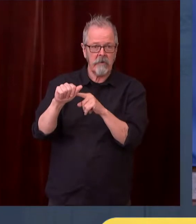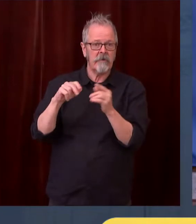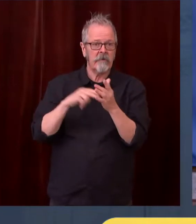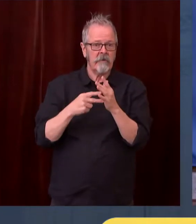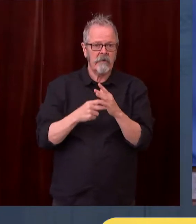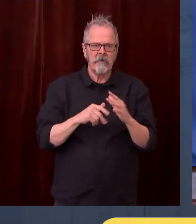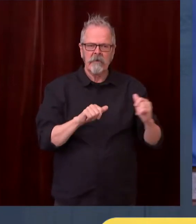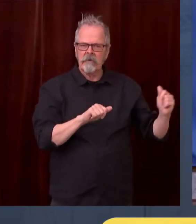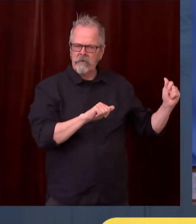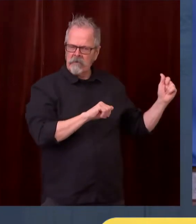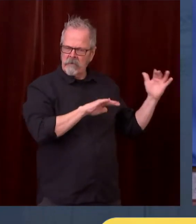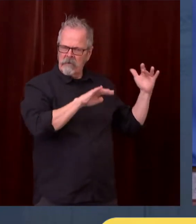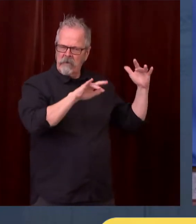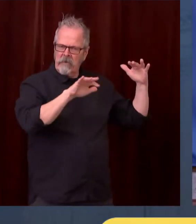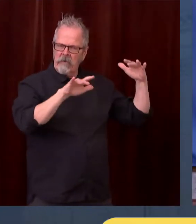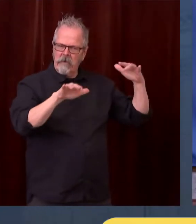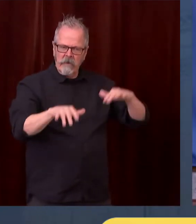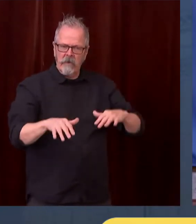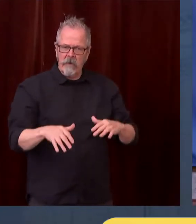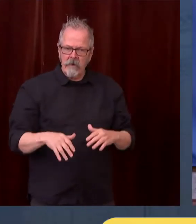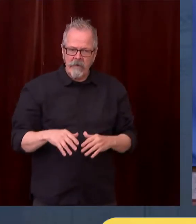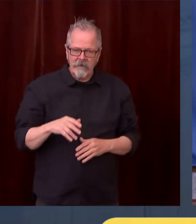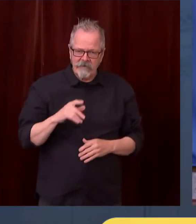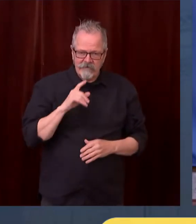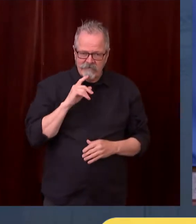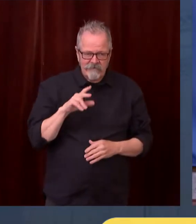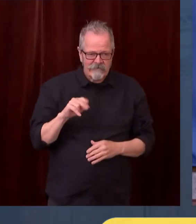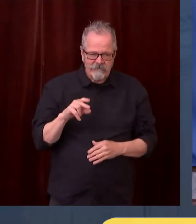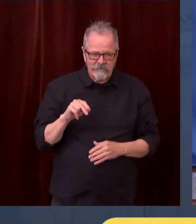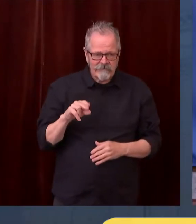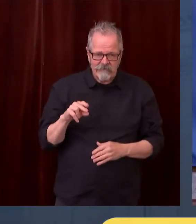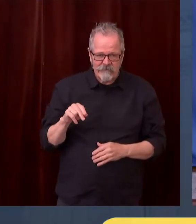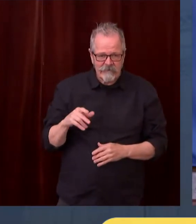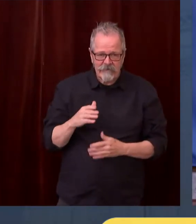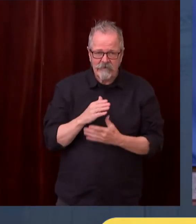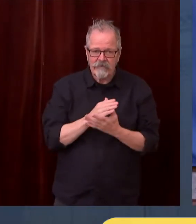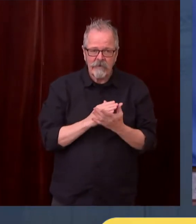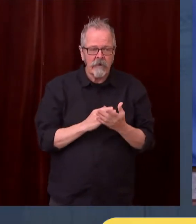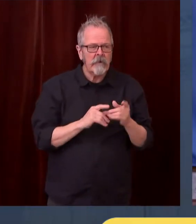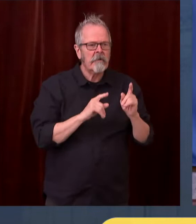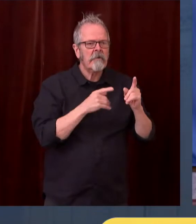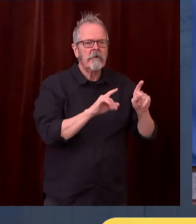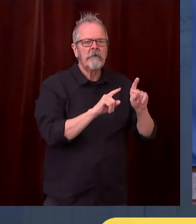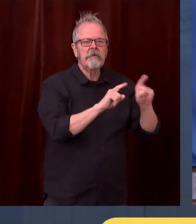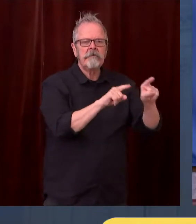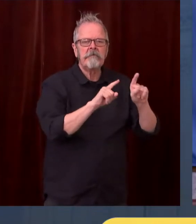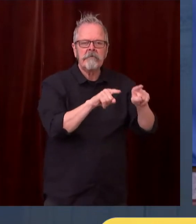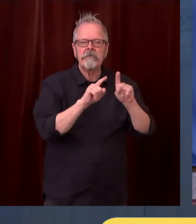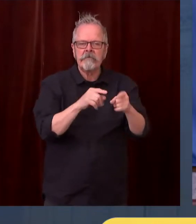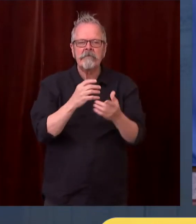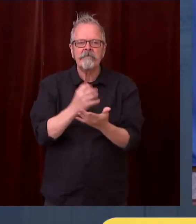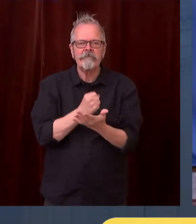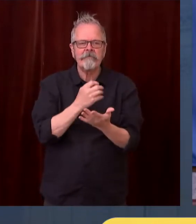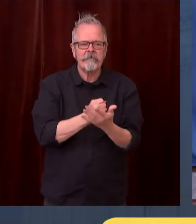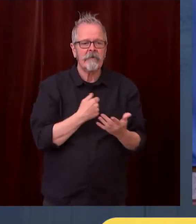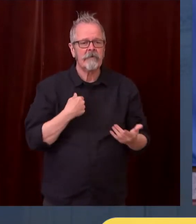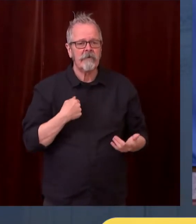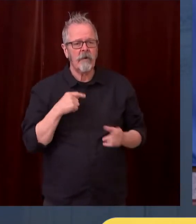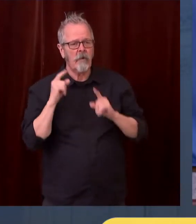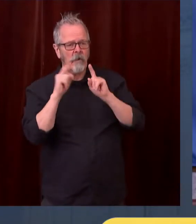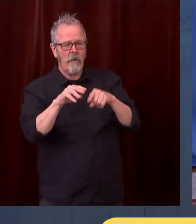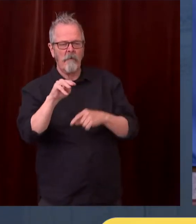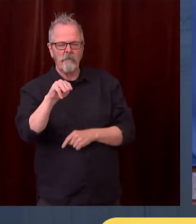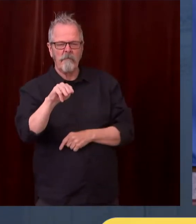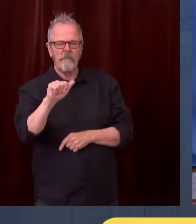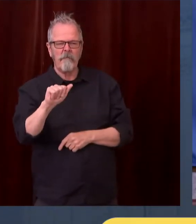just walk up and get vaccinated. And it's just open. It's so easily accessible. By the